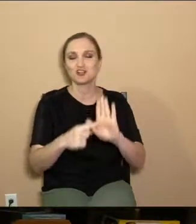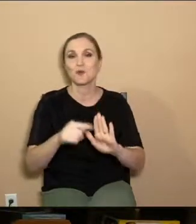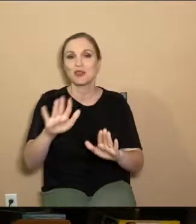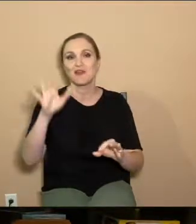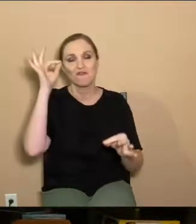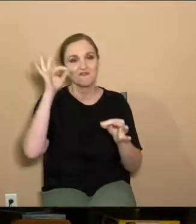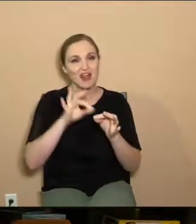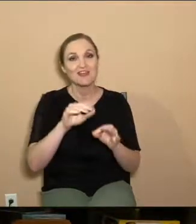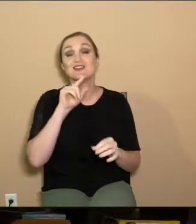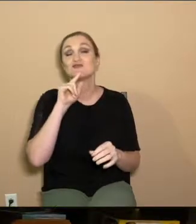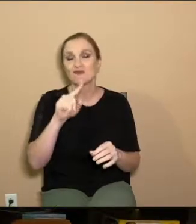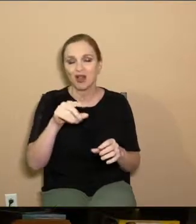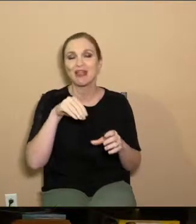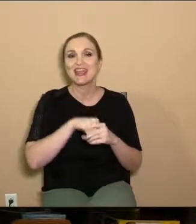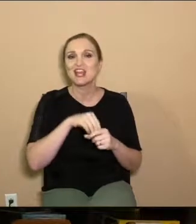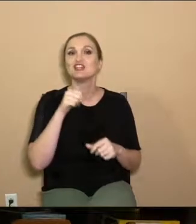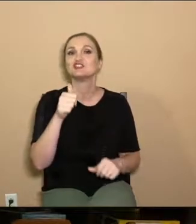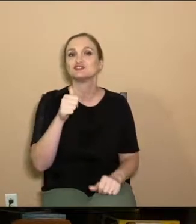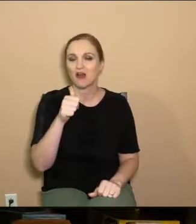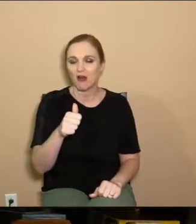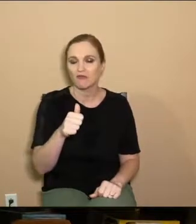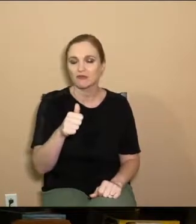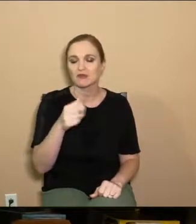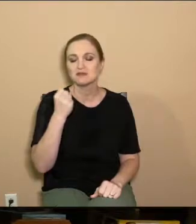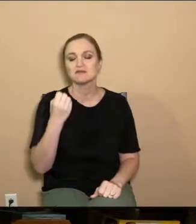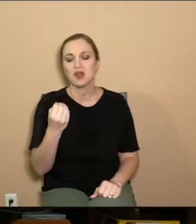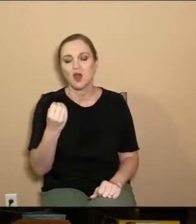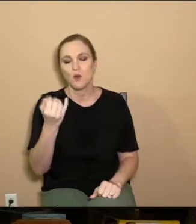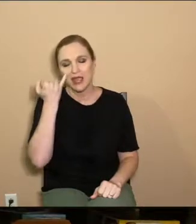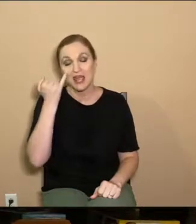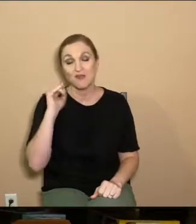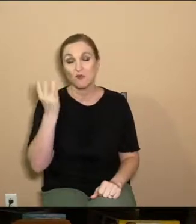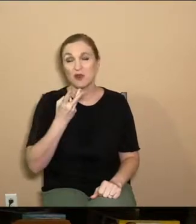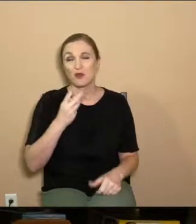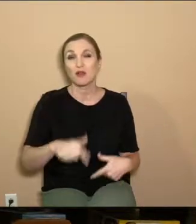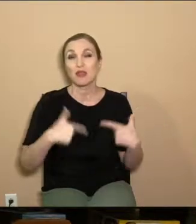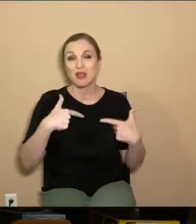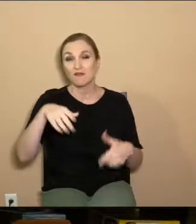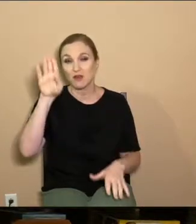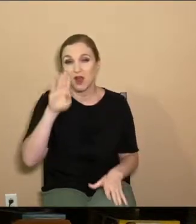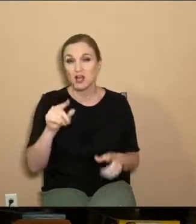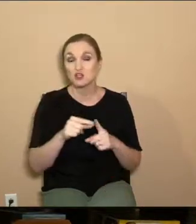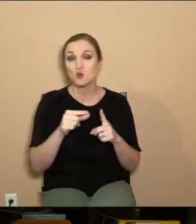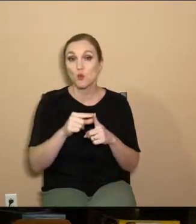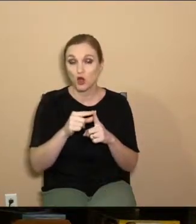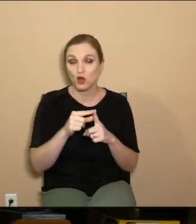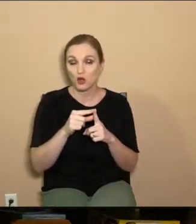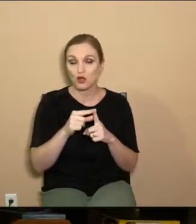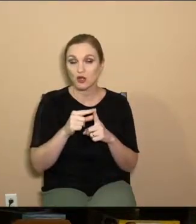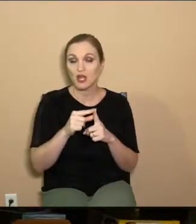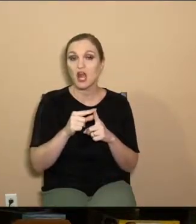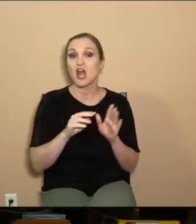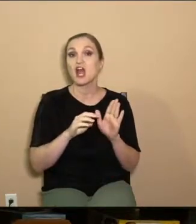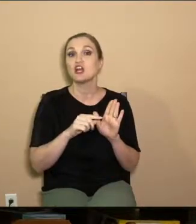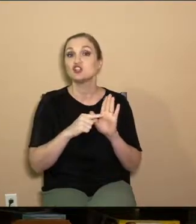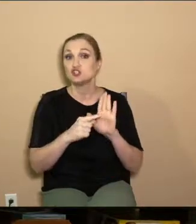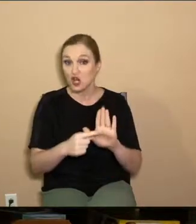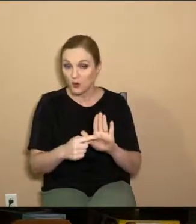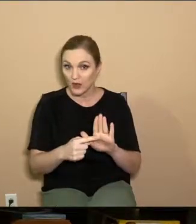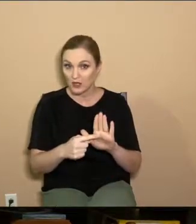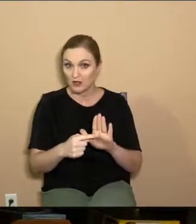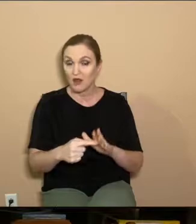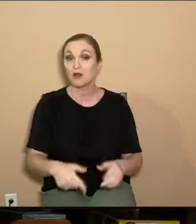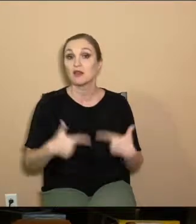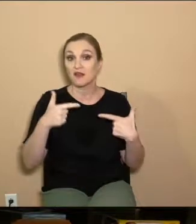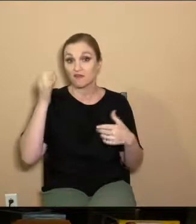faith is really in yourself. And so if we're going to live out God's word practically, if we're going to live out our